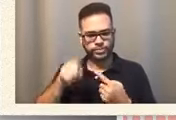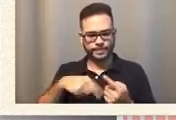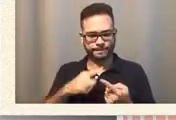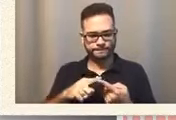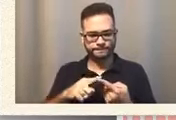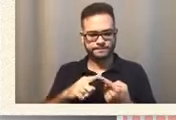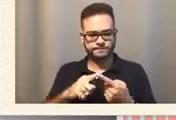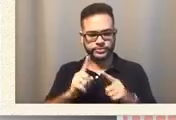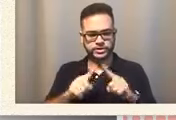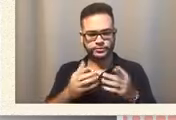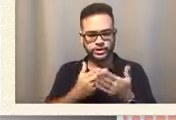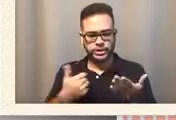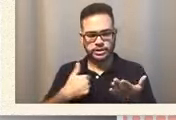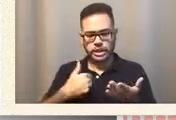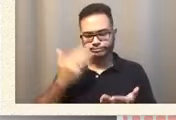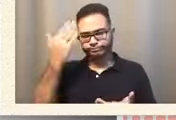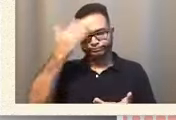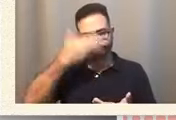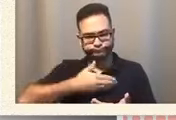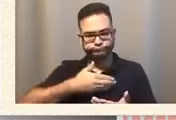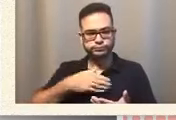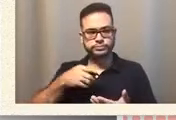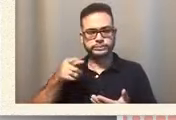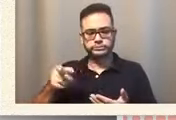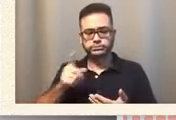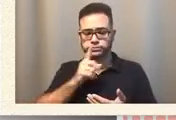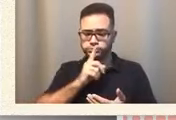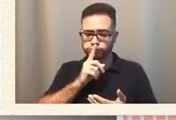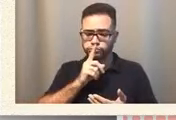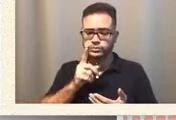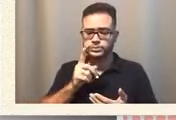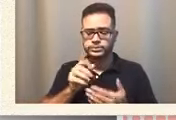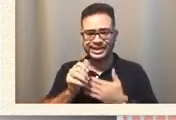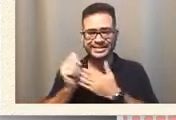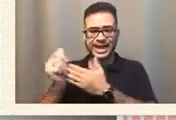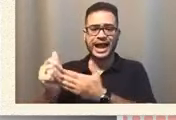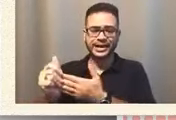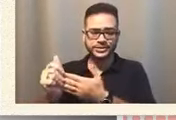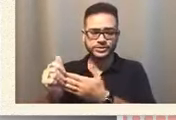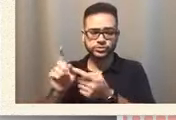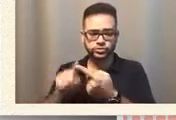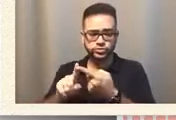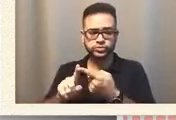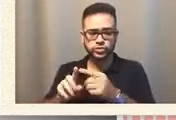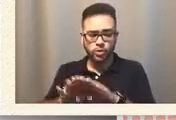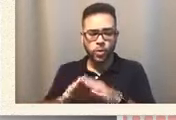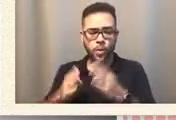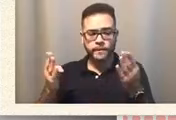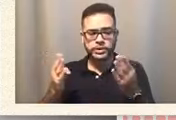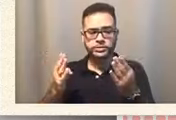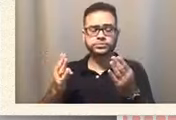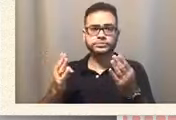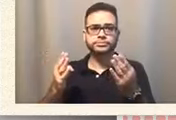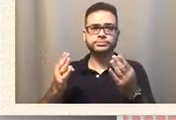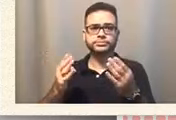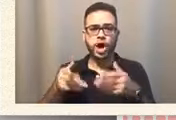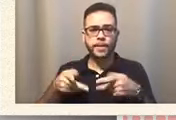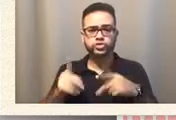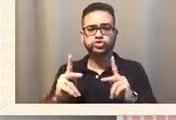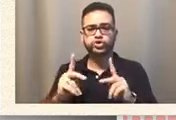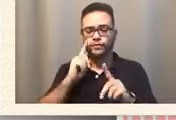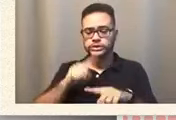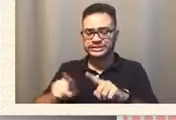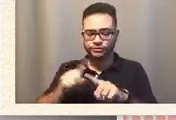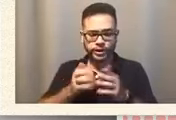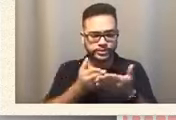not aware of. She's the one that pretty much have guide me through and open doors to places where, you know, I didn't know where I need to knock